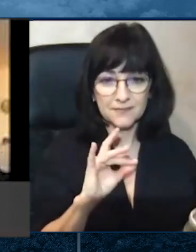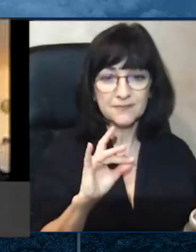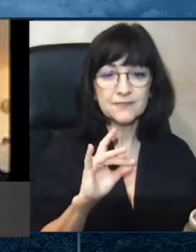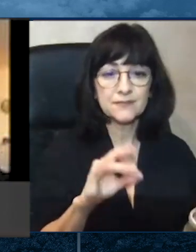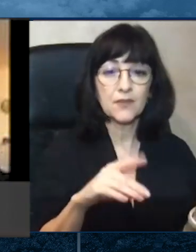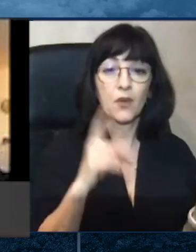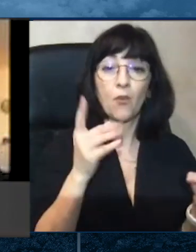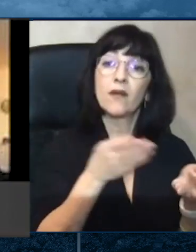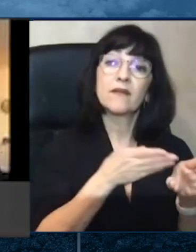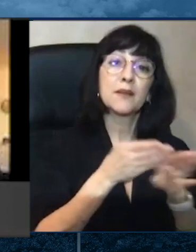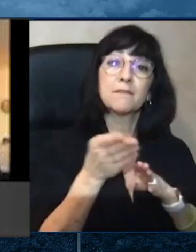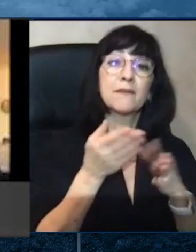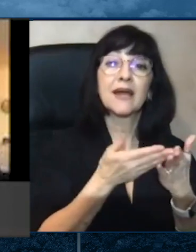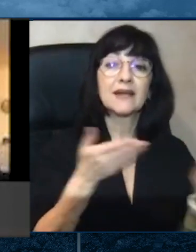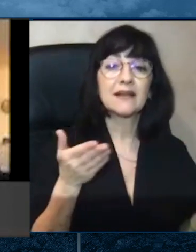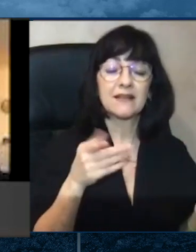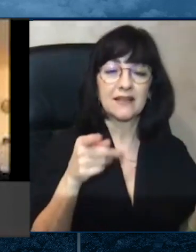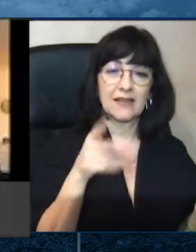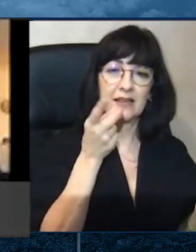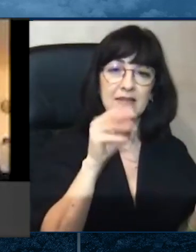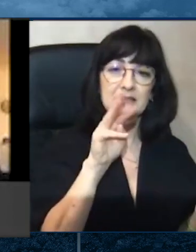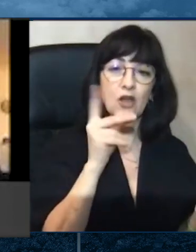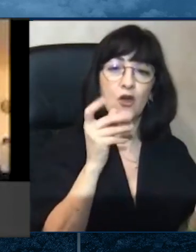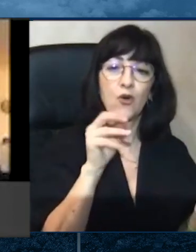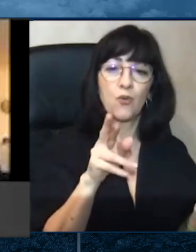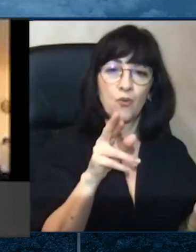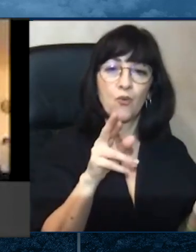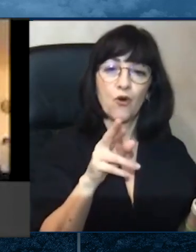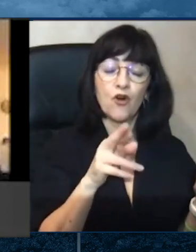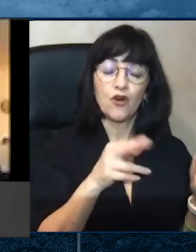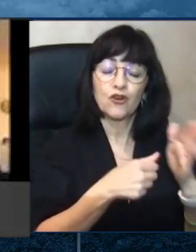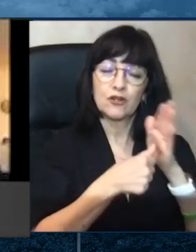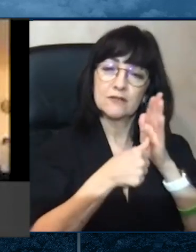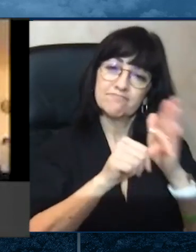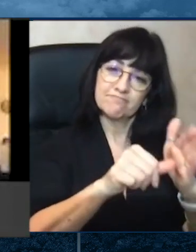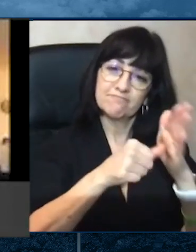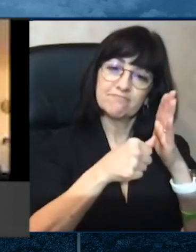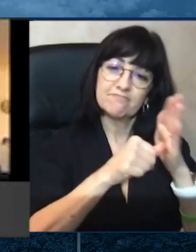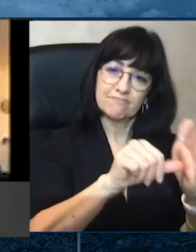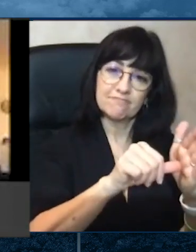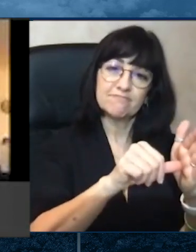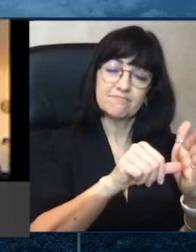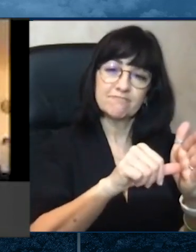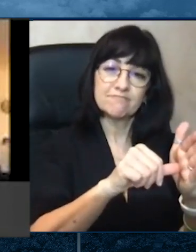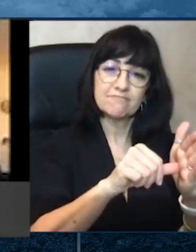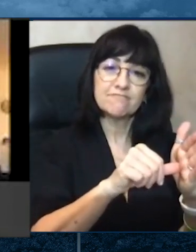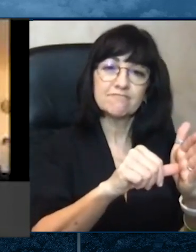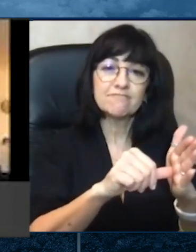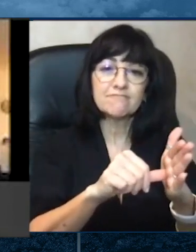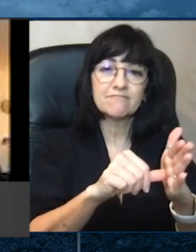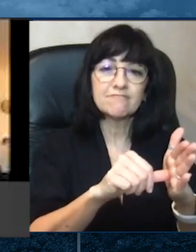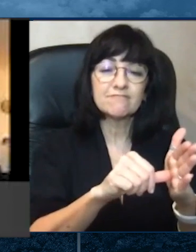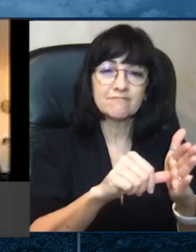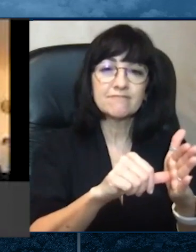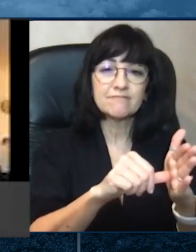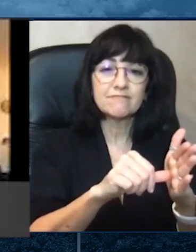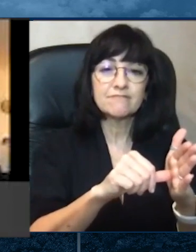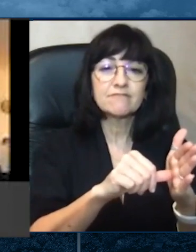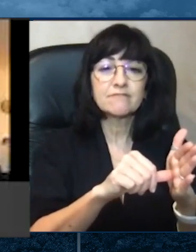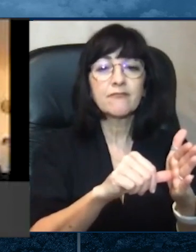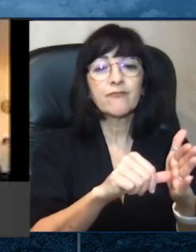that the doctor offered is, also reading books with his